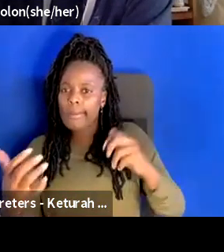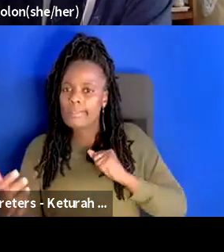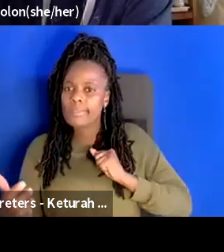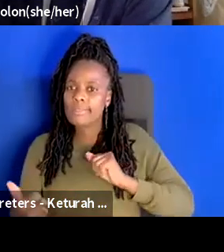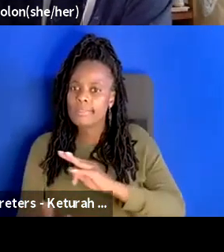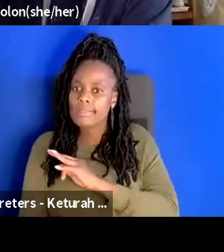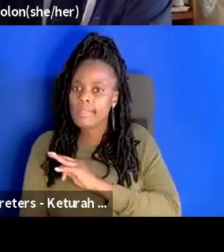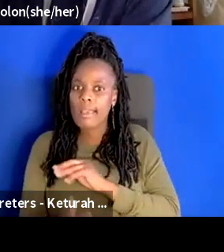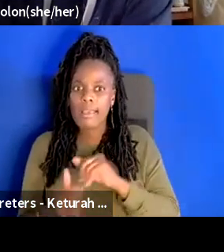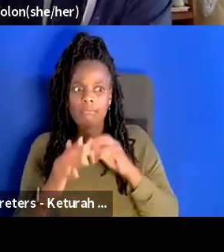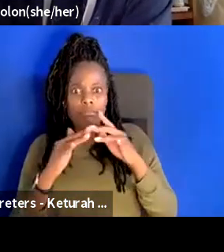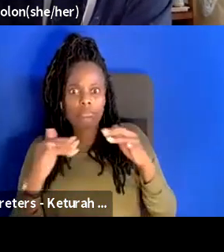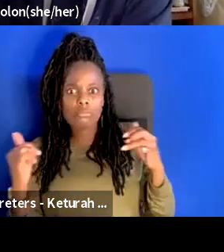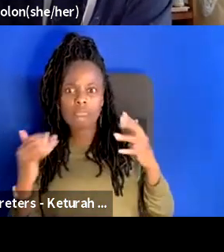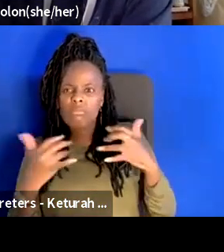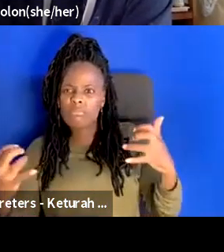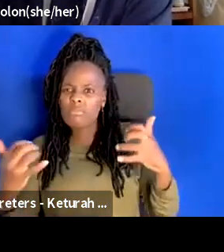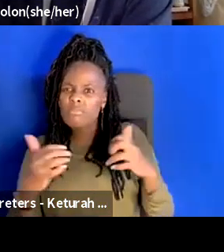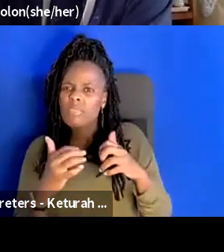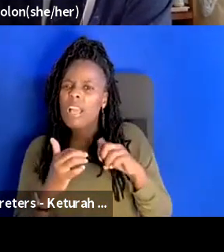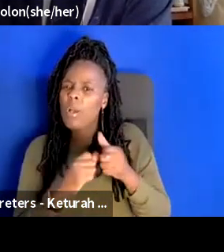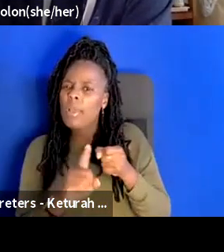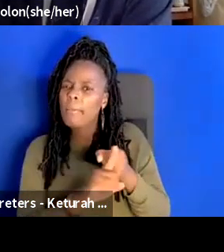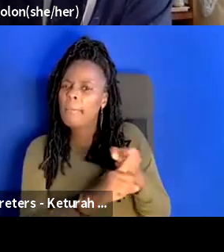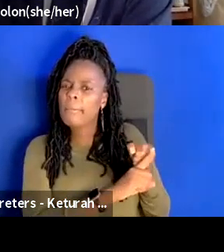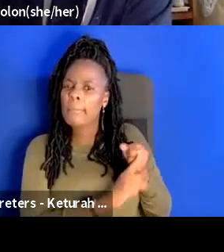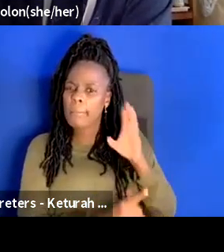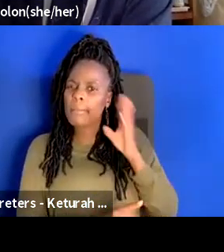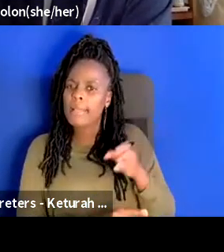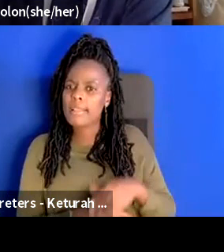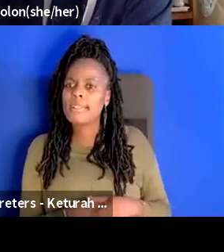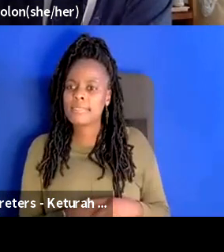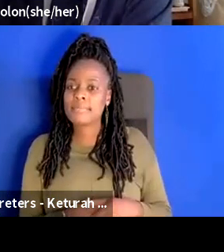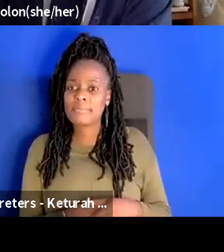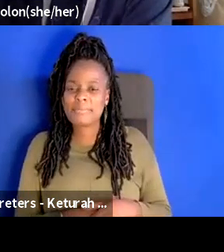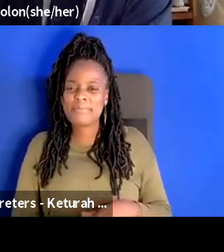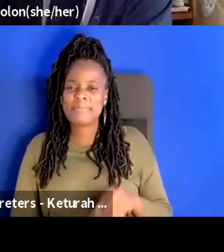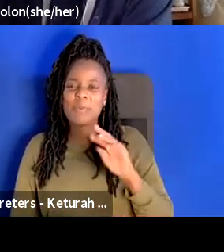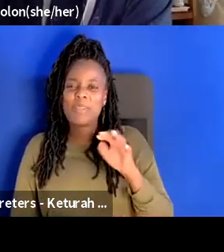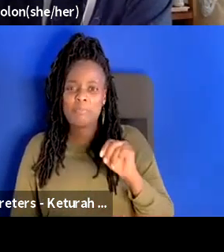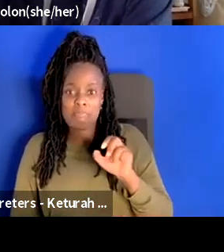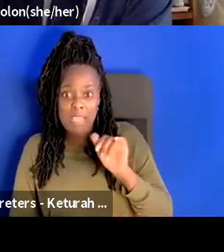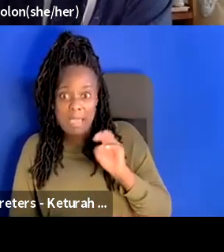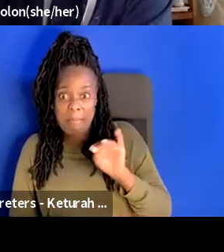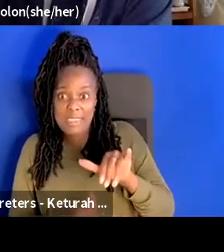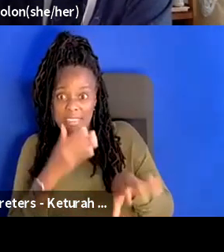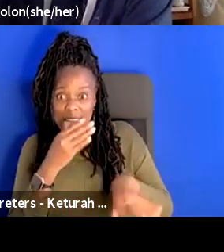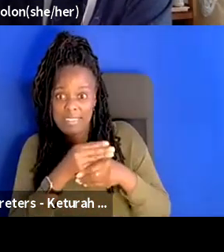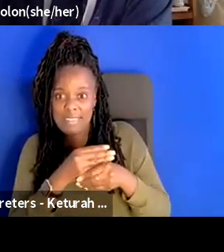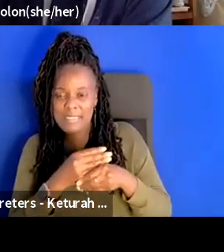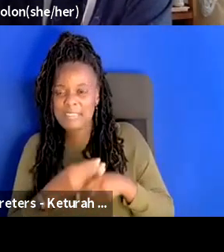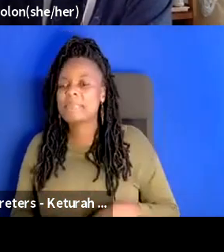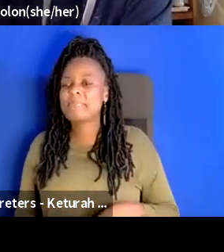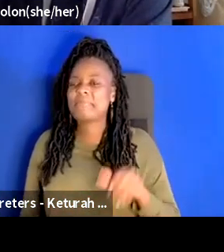that's a great point amy were you about to say something too well yeah i was going to bring up the specter of reopening after